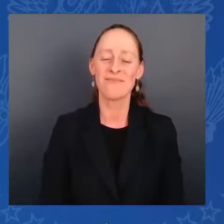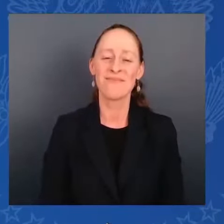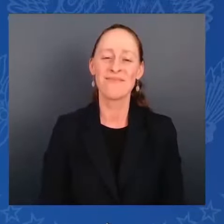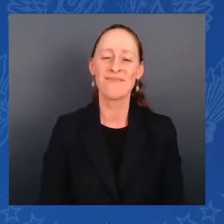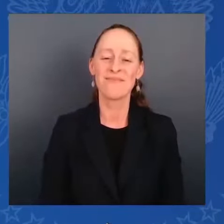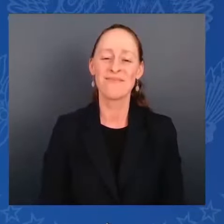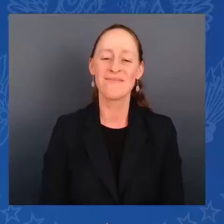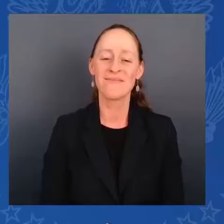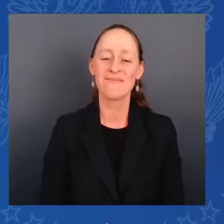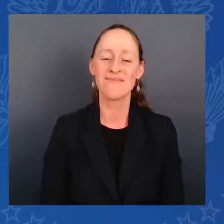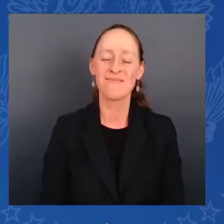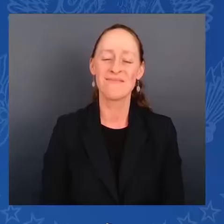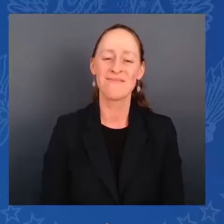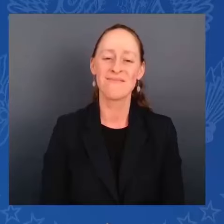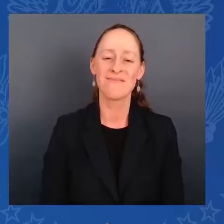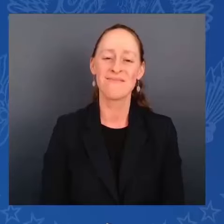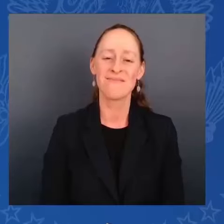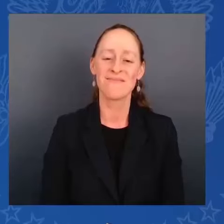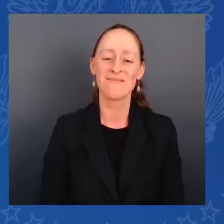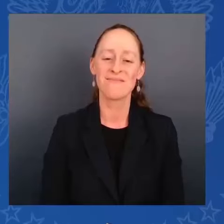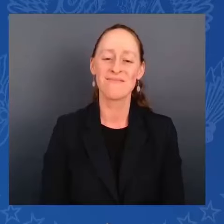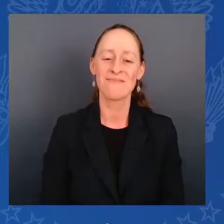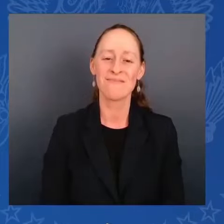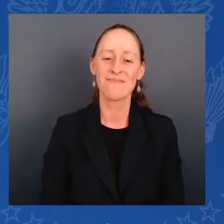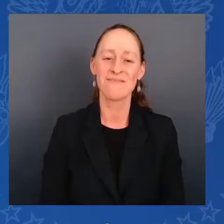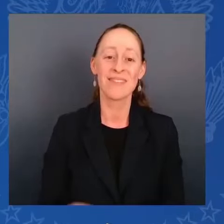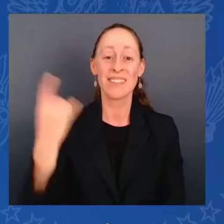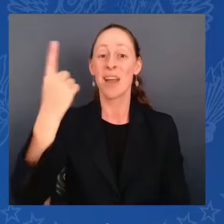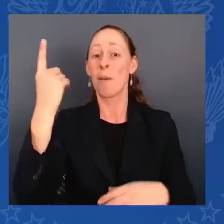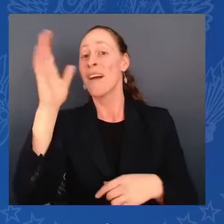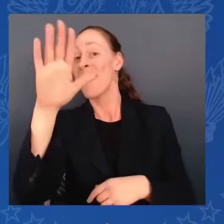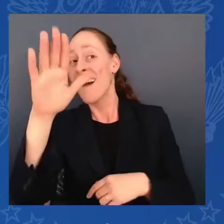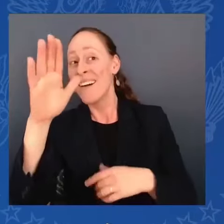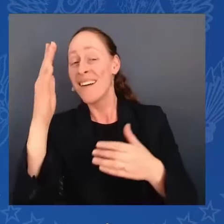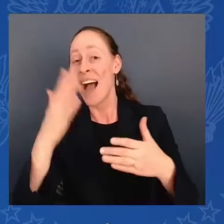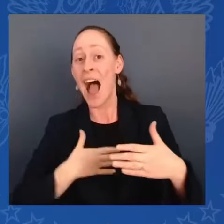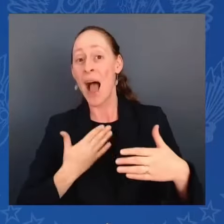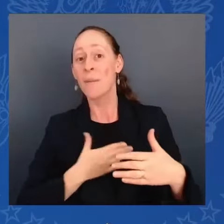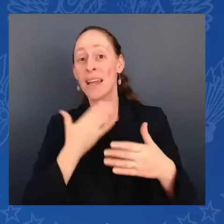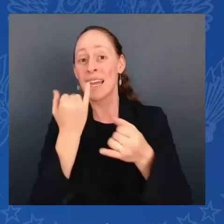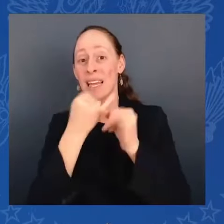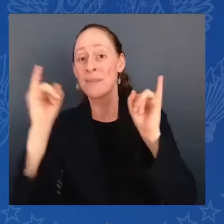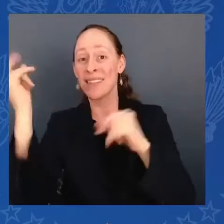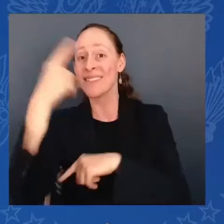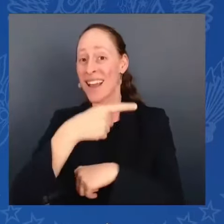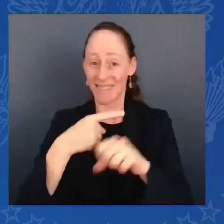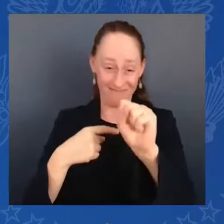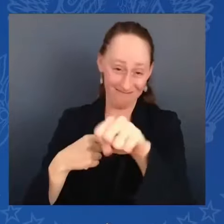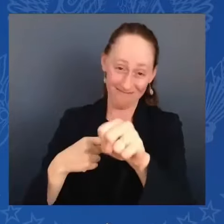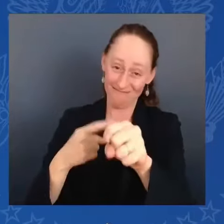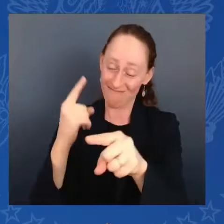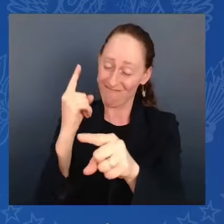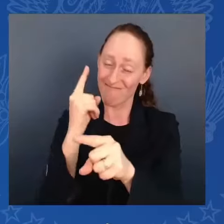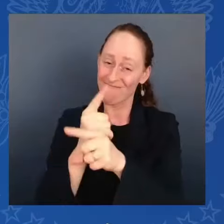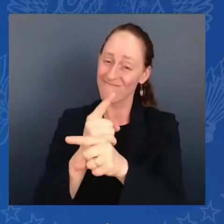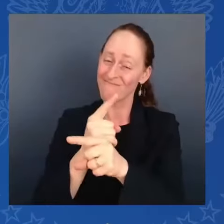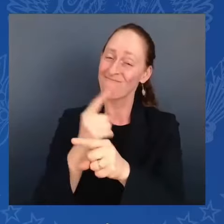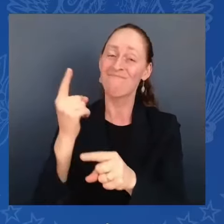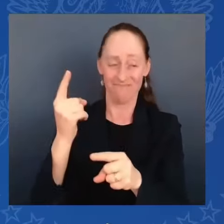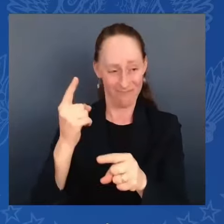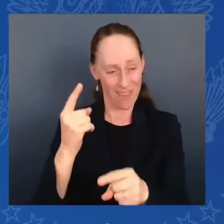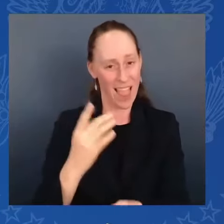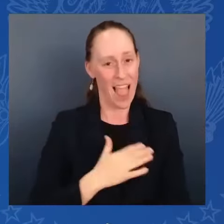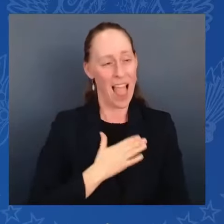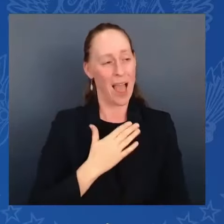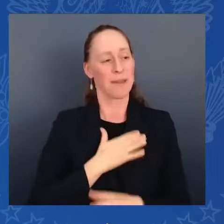Happy Independence Day. Mr. President, Dr. Biden, thanks for hosting us. And,